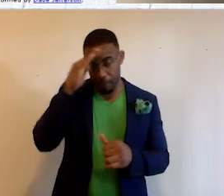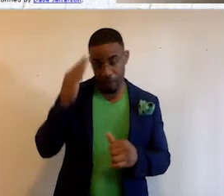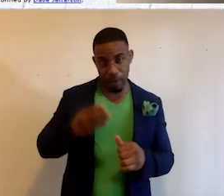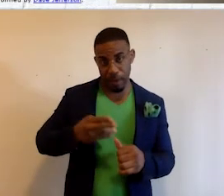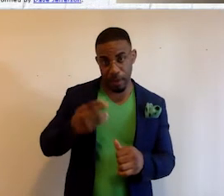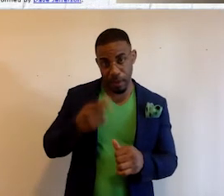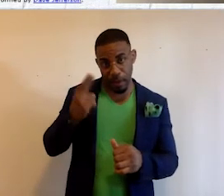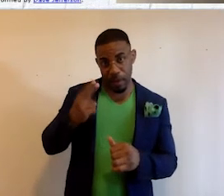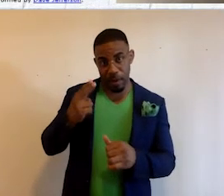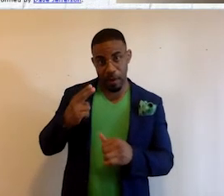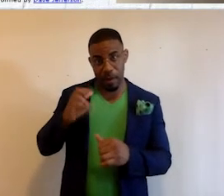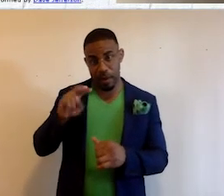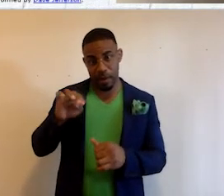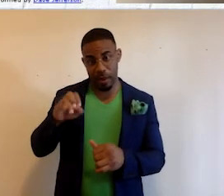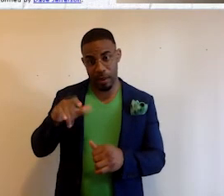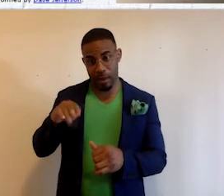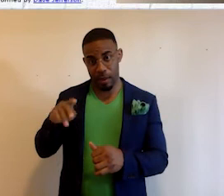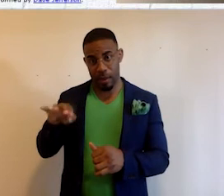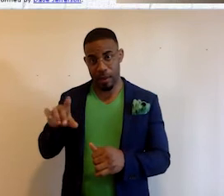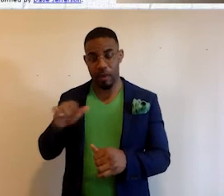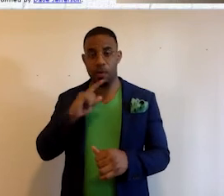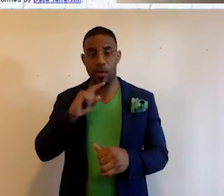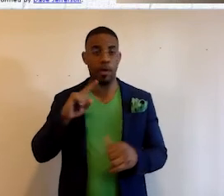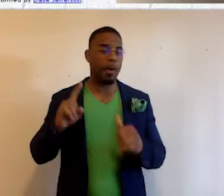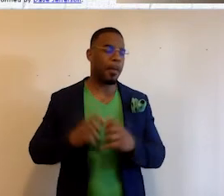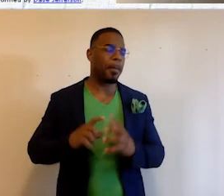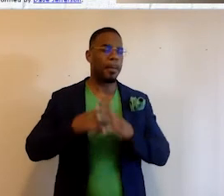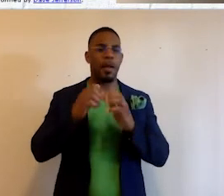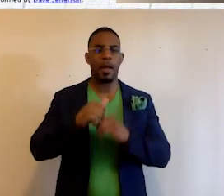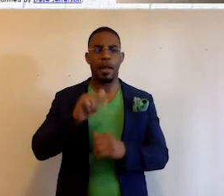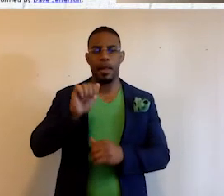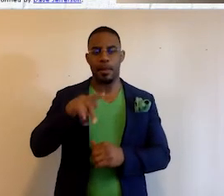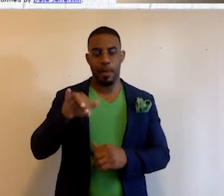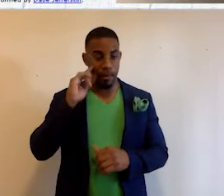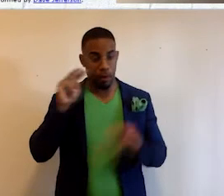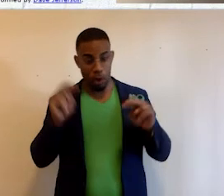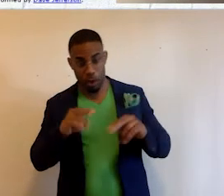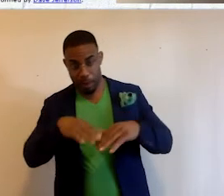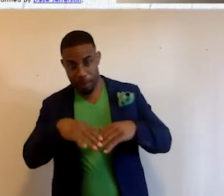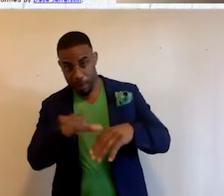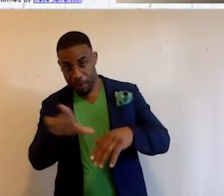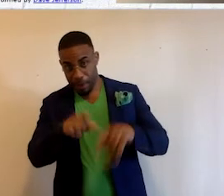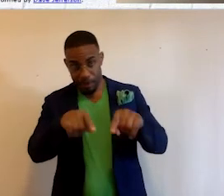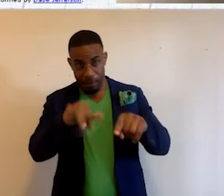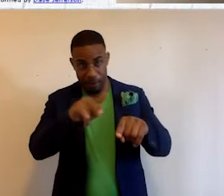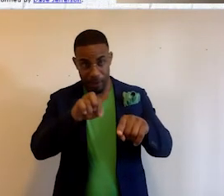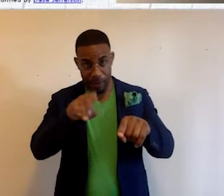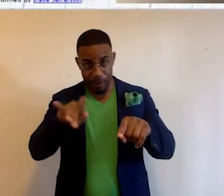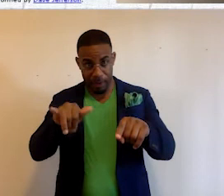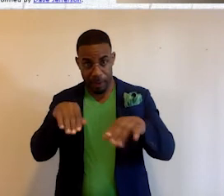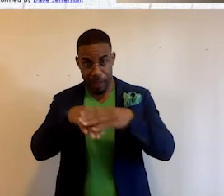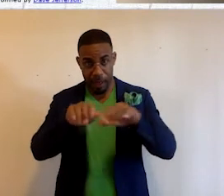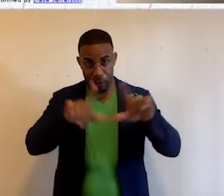Encyclopedia, Black Facts was a pioneer in implementing APIs, because if you can look at the bottom left of the inner city access